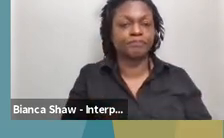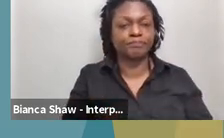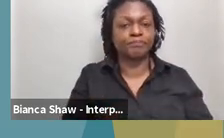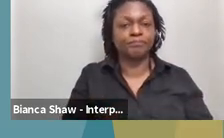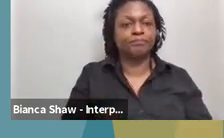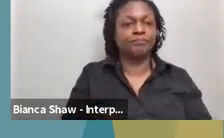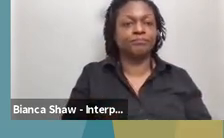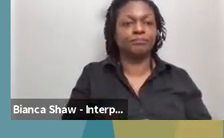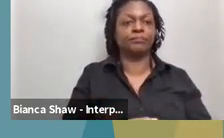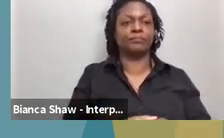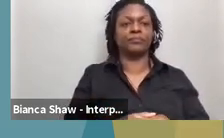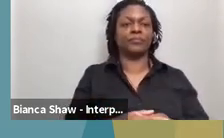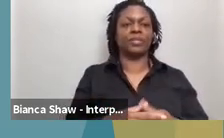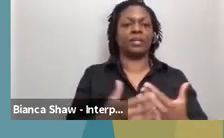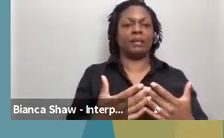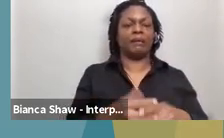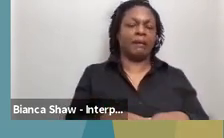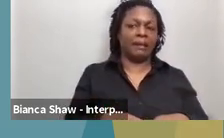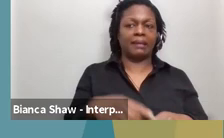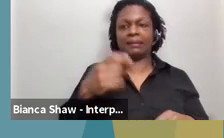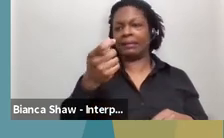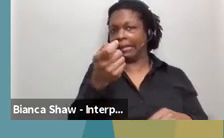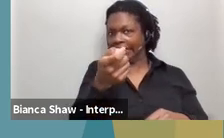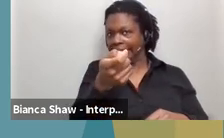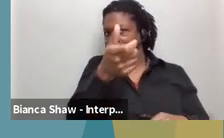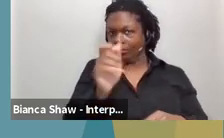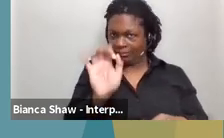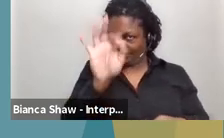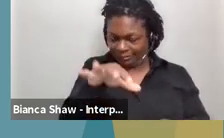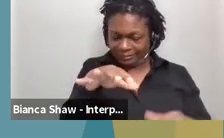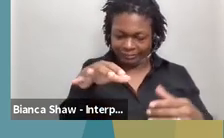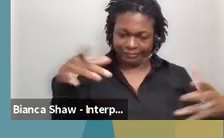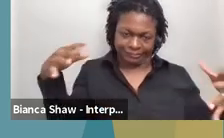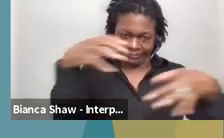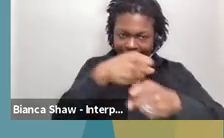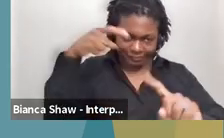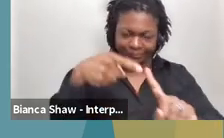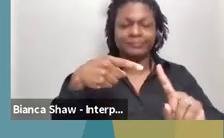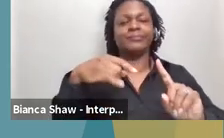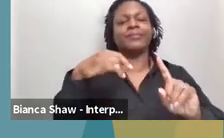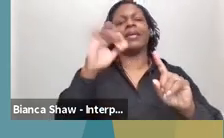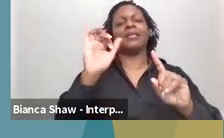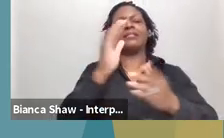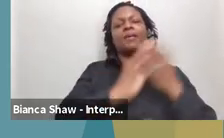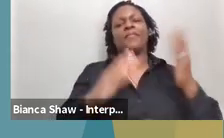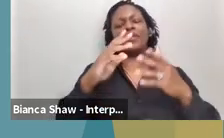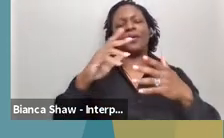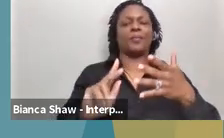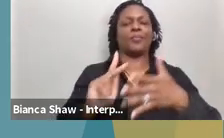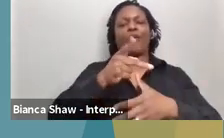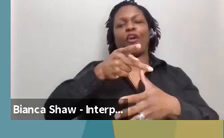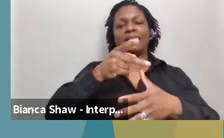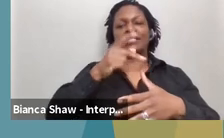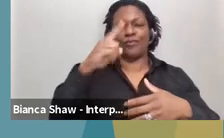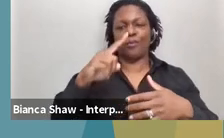And just as a little bit of a summarized version, some of the priorities for the Office of Public Health, um, these, a lot of